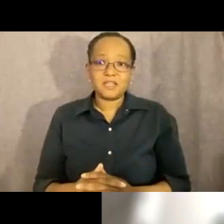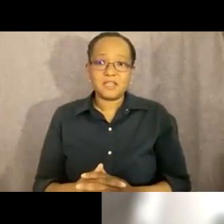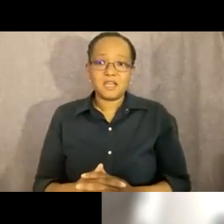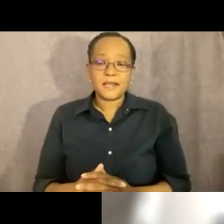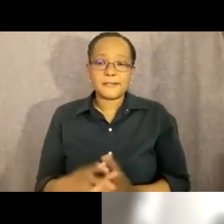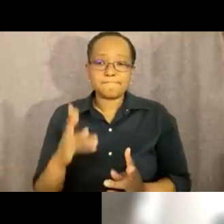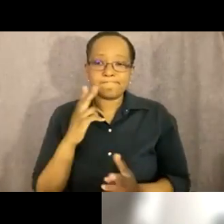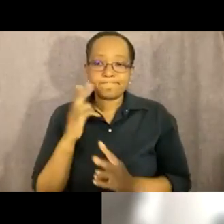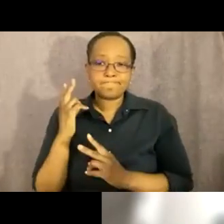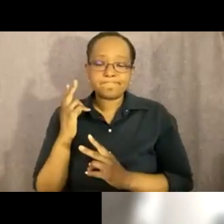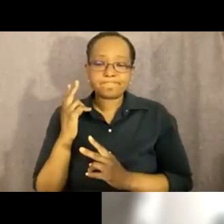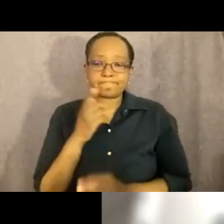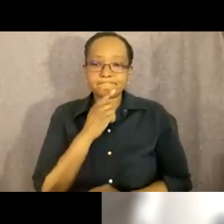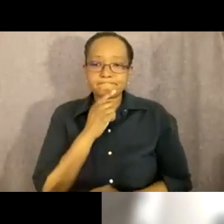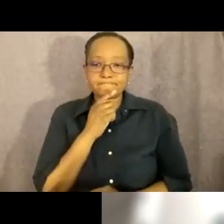from